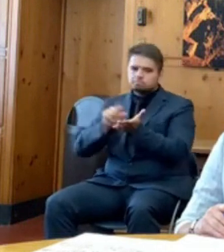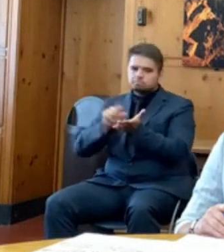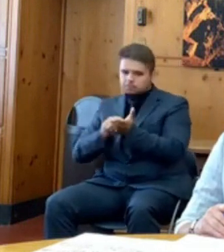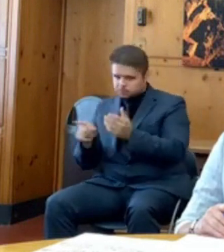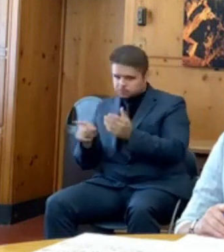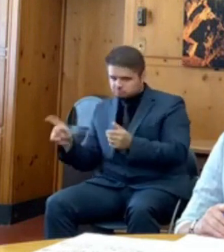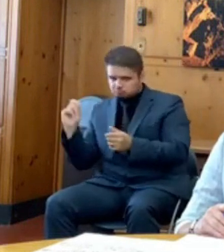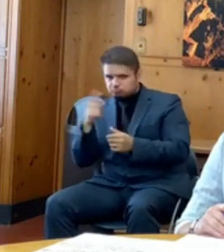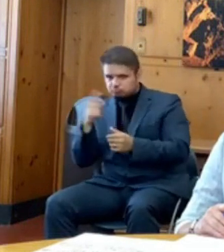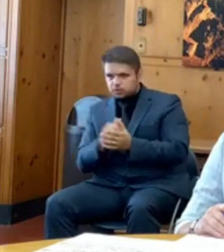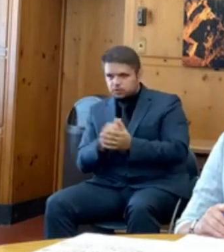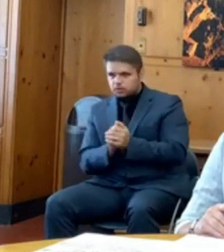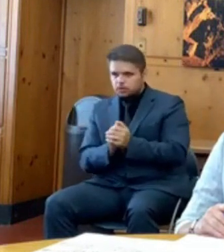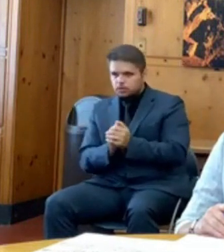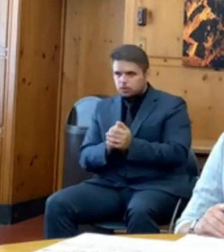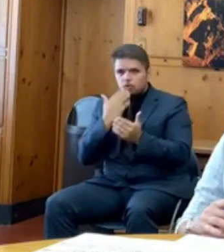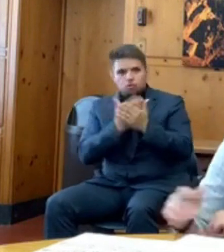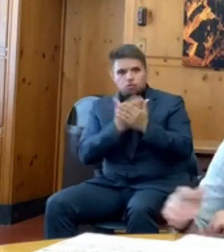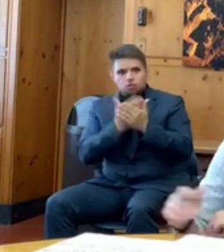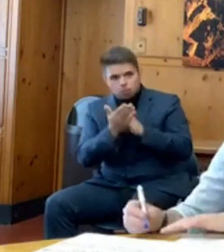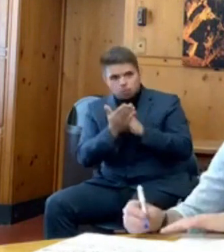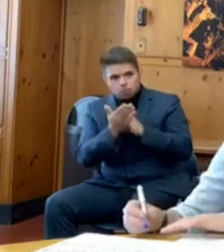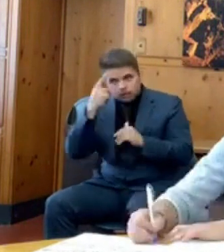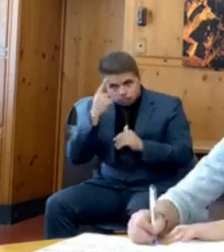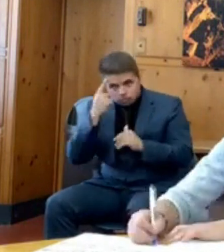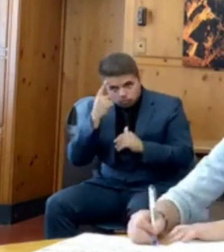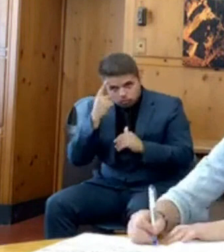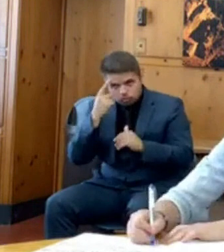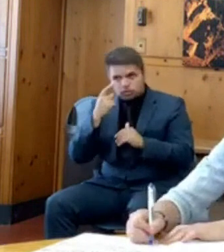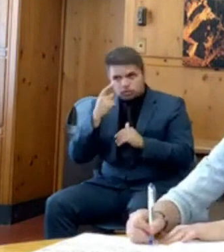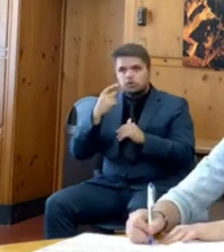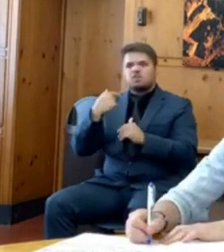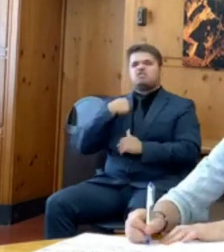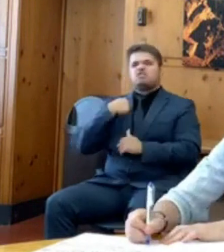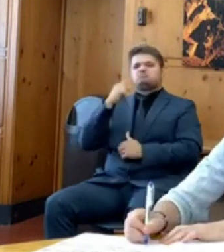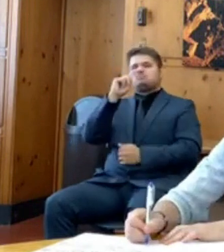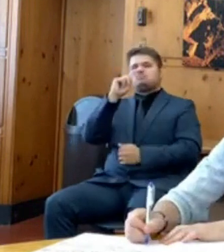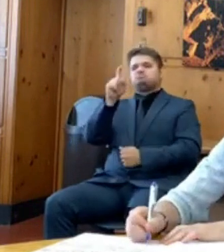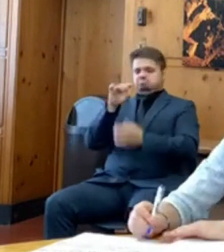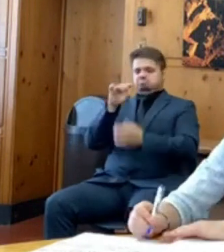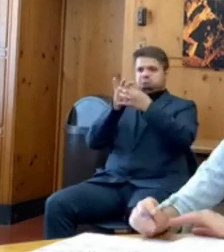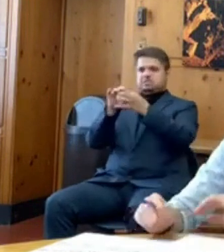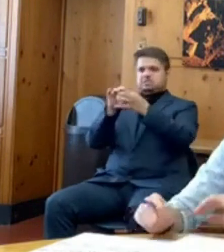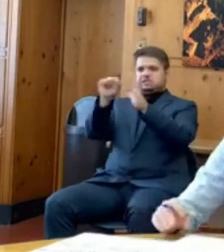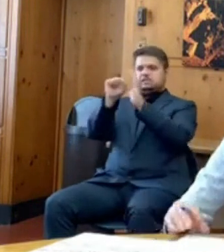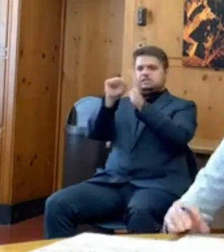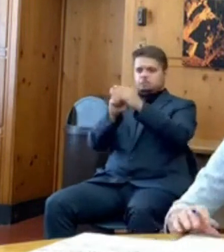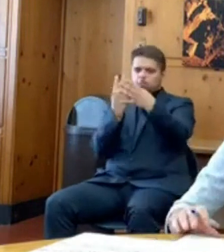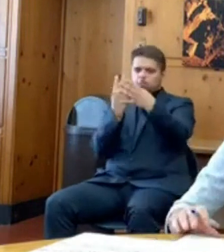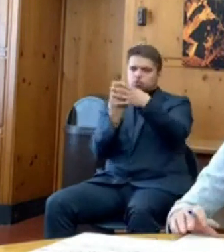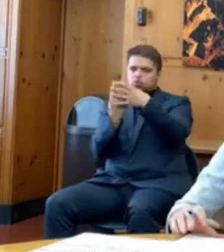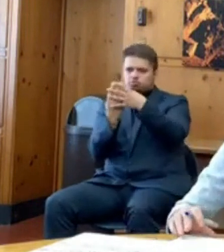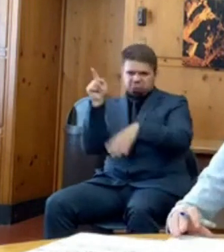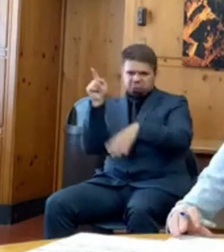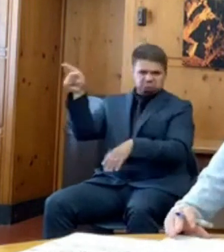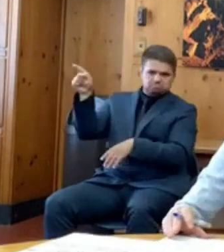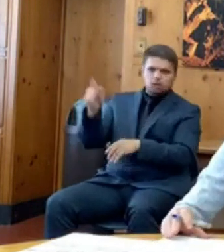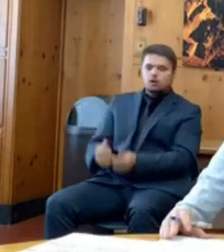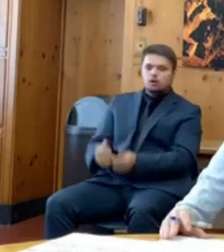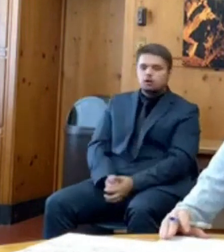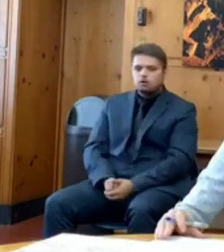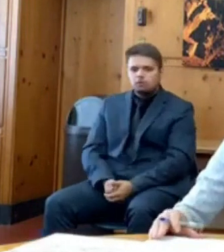Good morning, Governor Brown. I had a question about the state prisons. Could you tell me